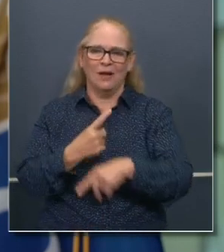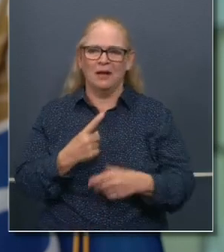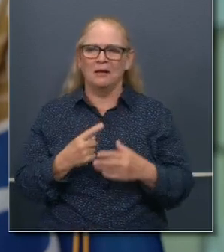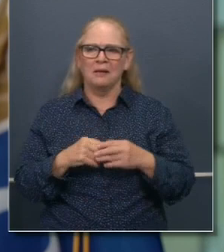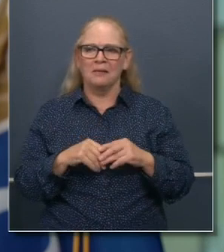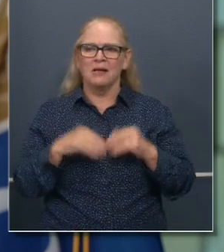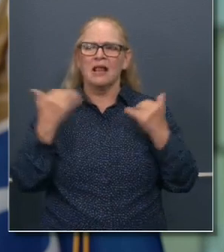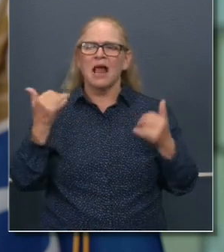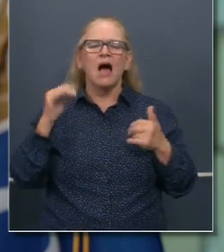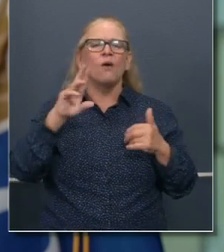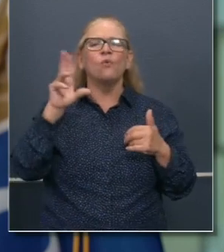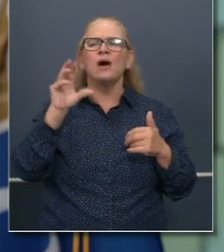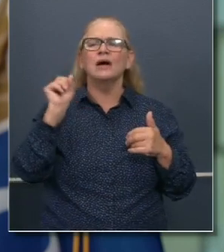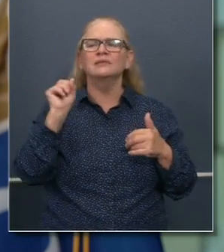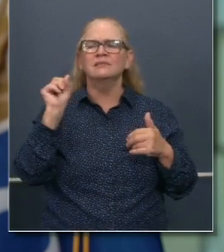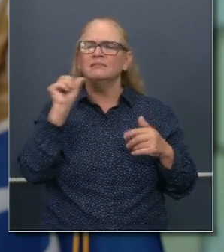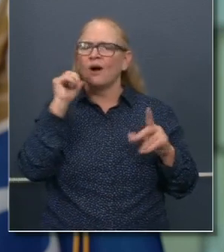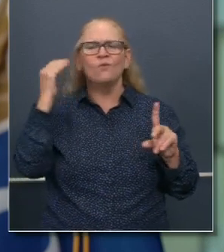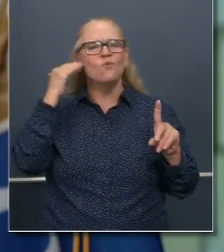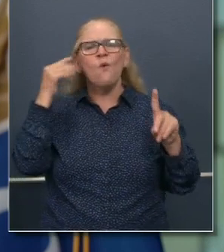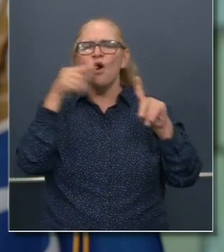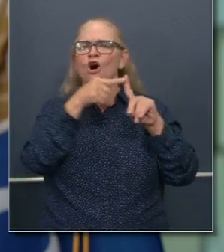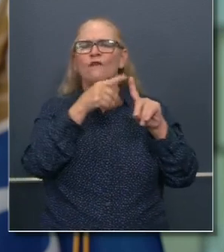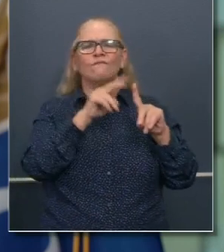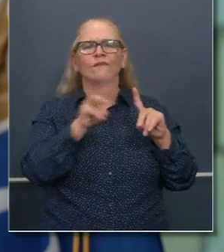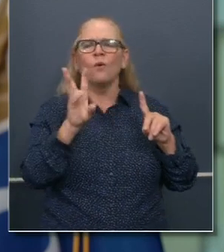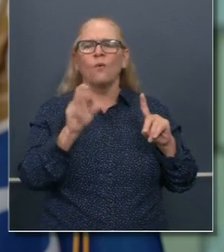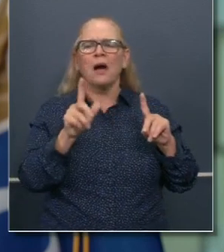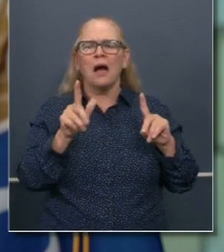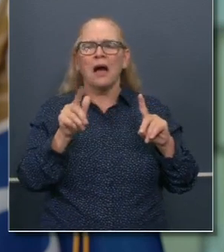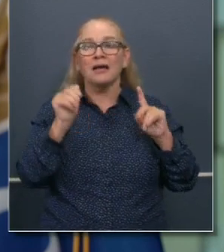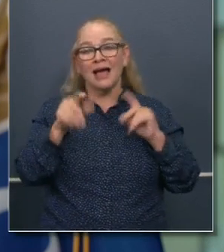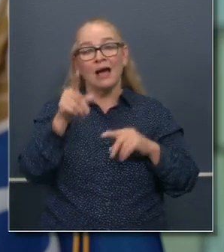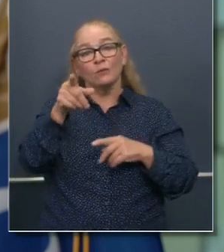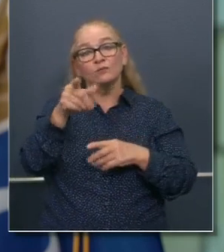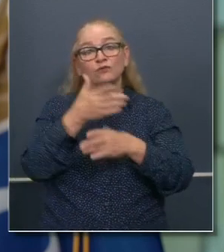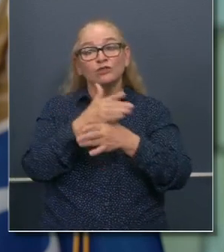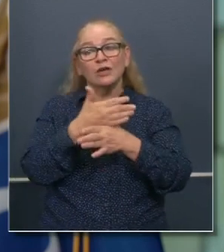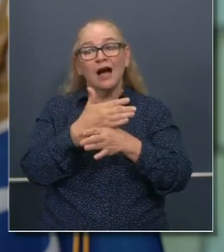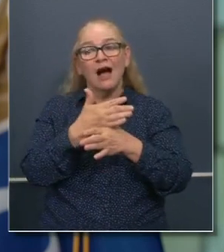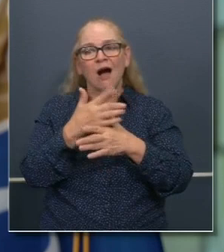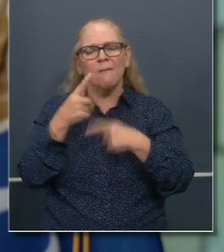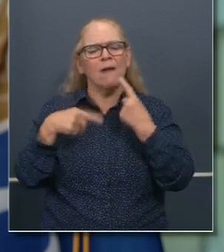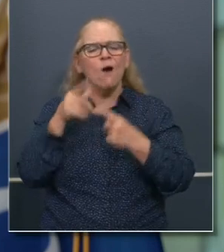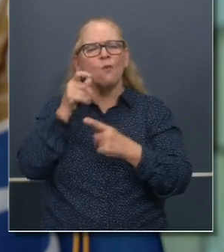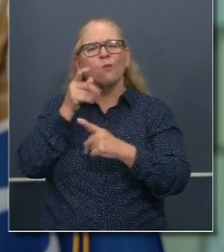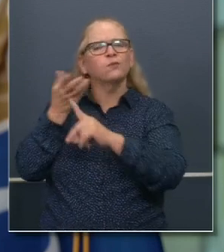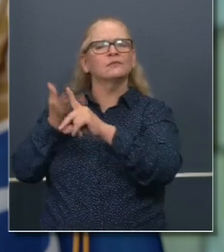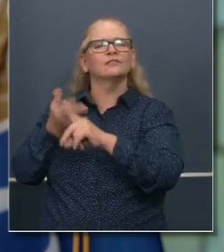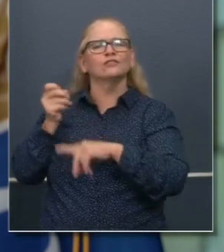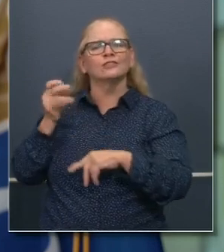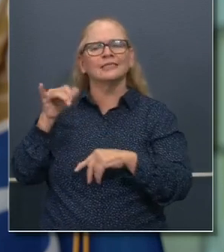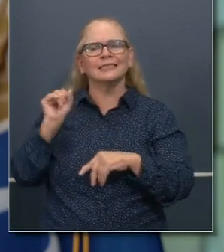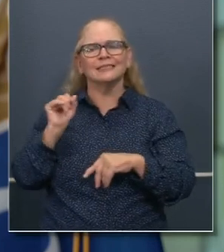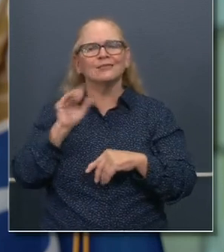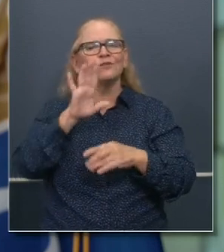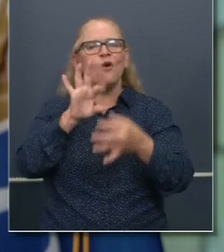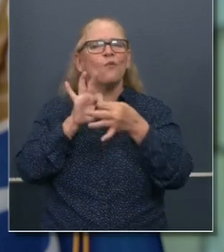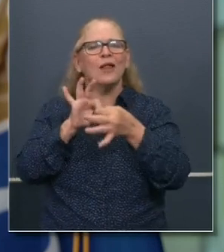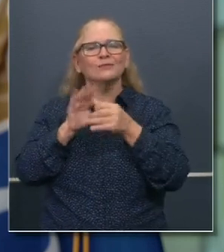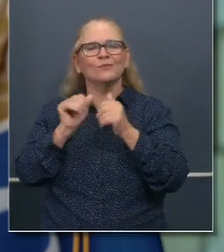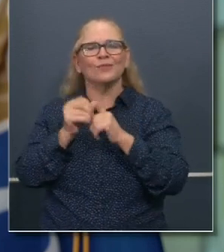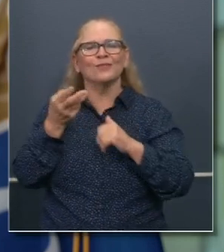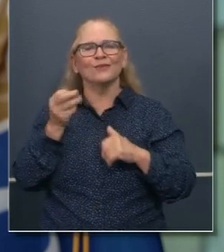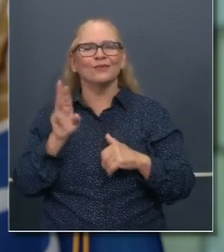different way. I'm wondering if you can share some insight on what she's like behind the scenes, what the nature of your relationship is like with her.